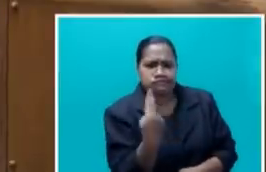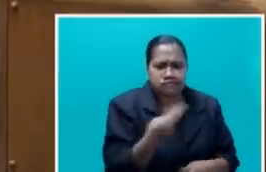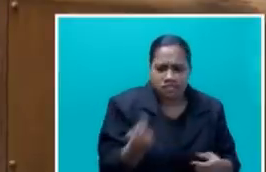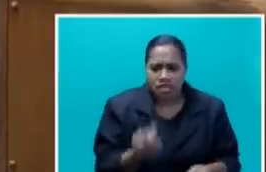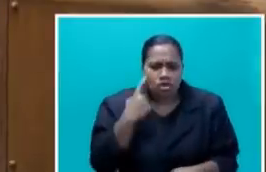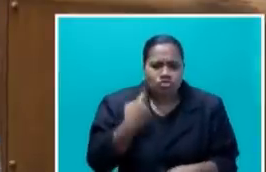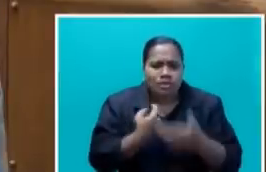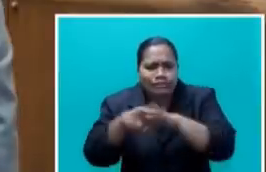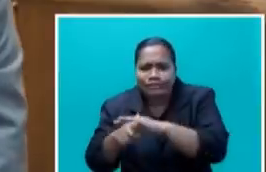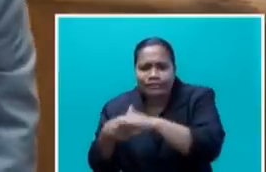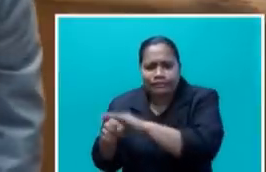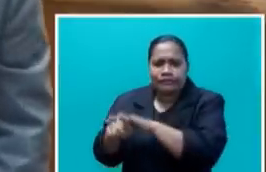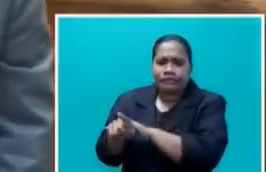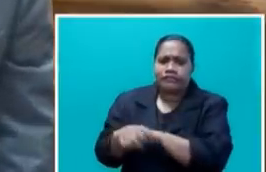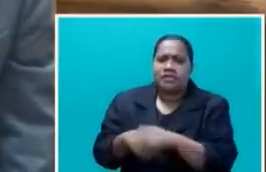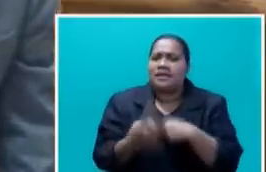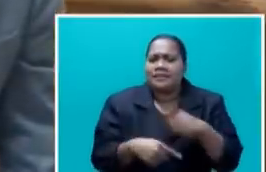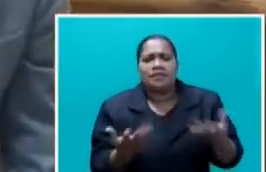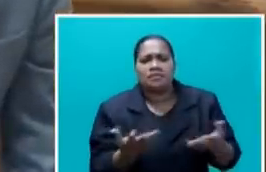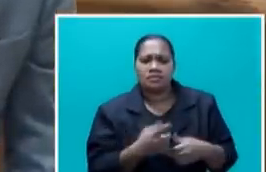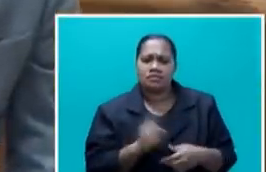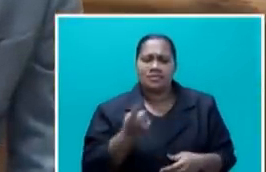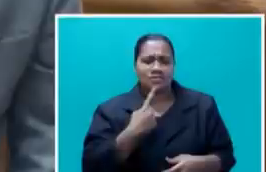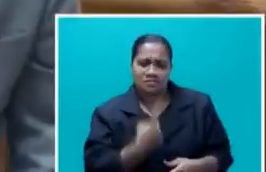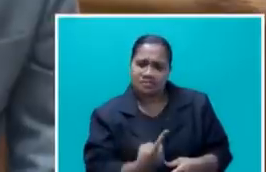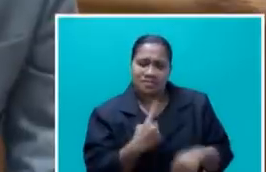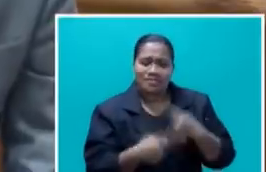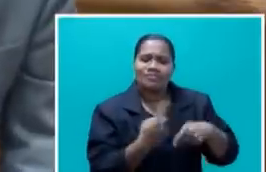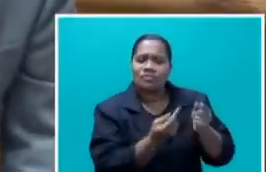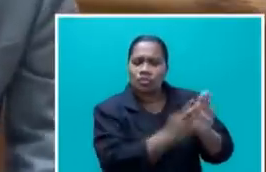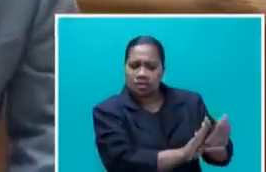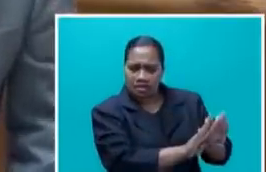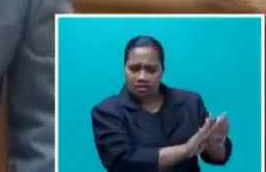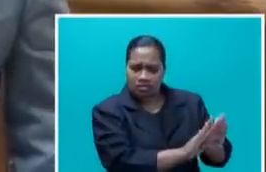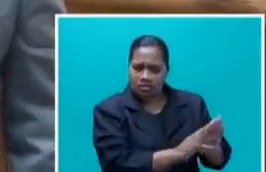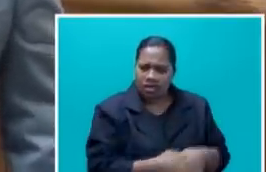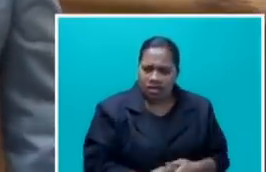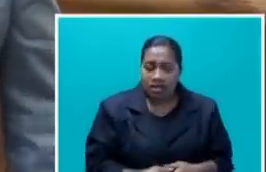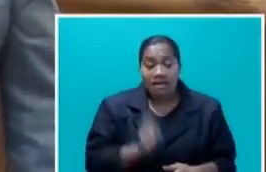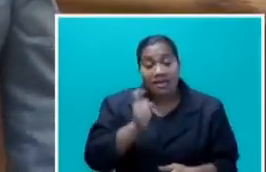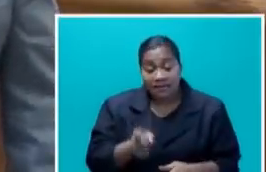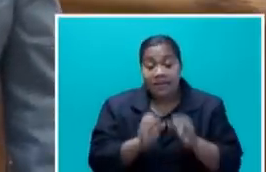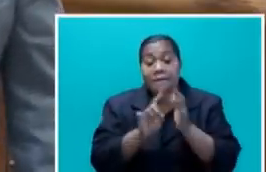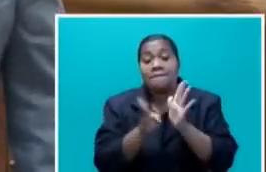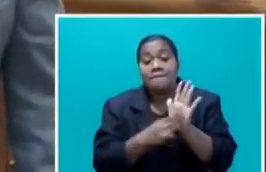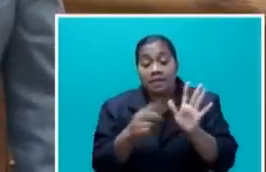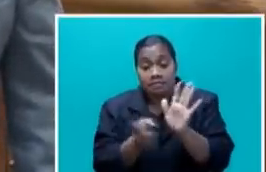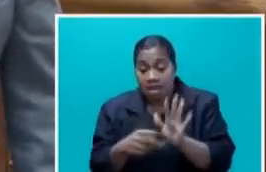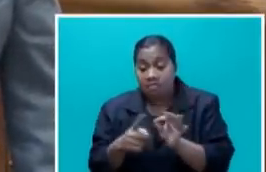way out of the brief remarks he's made about lockdown. And if Biman Prasad is really